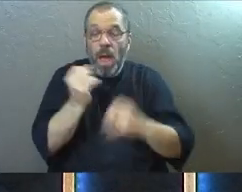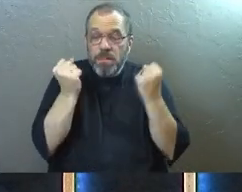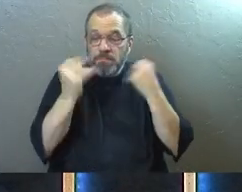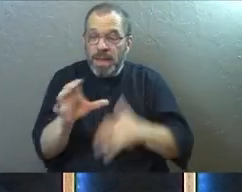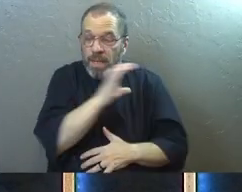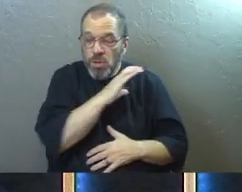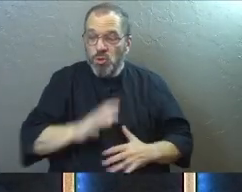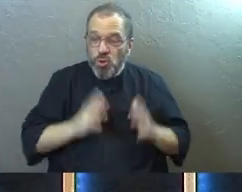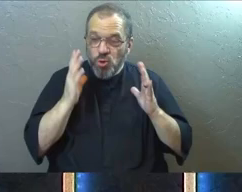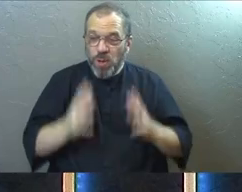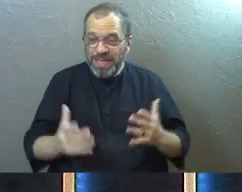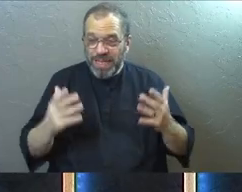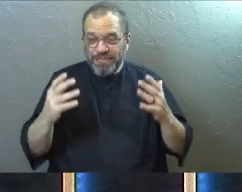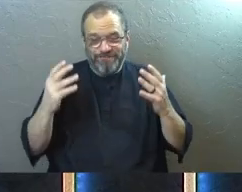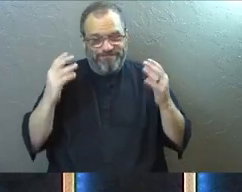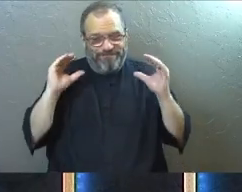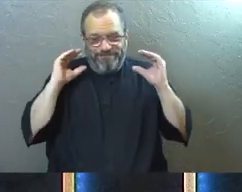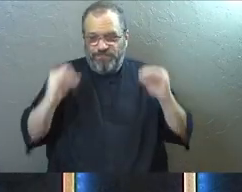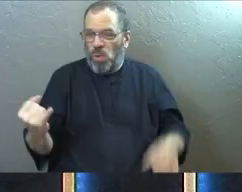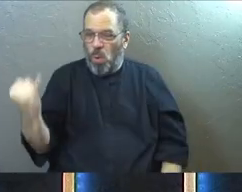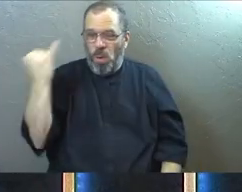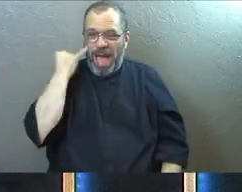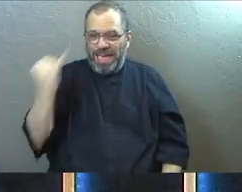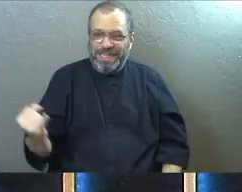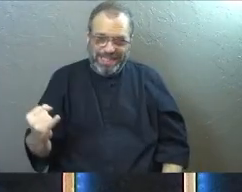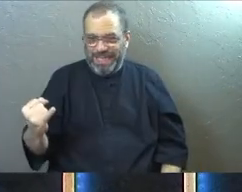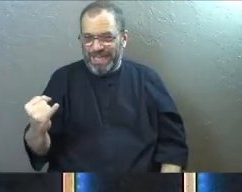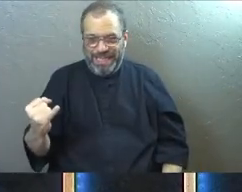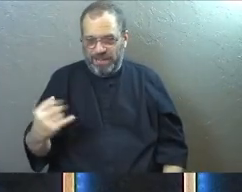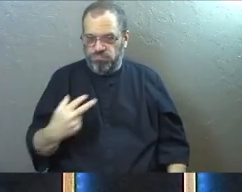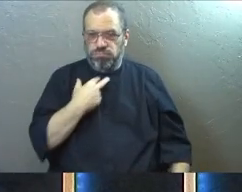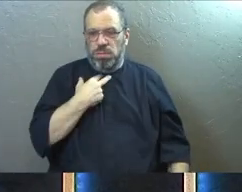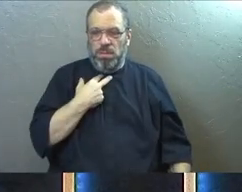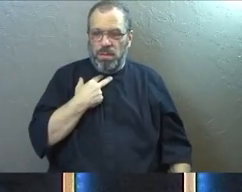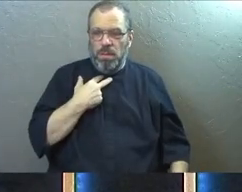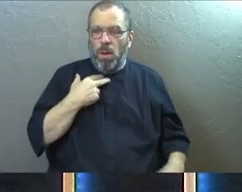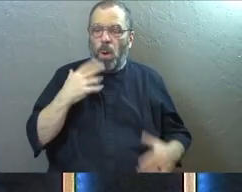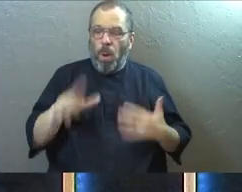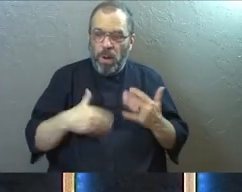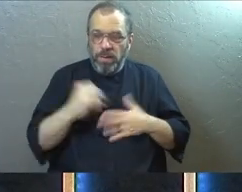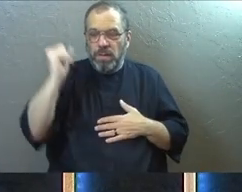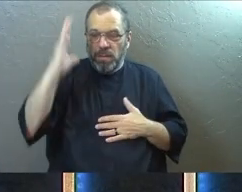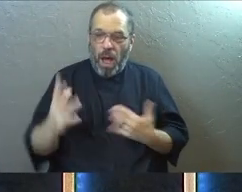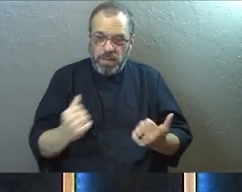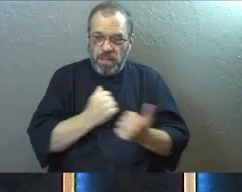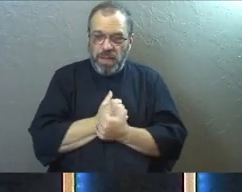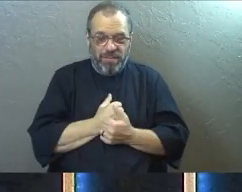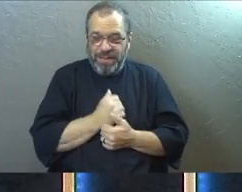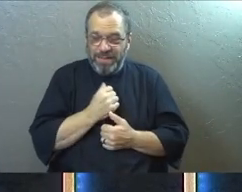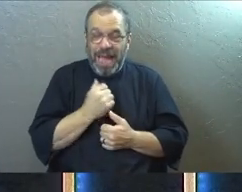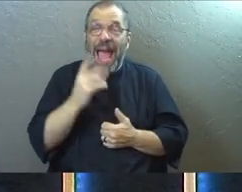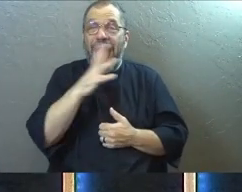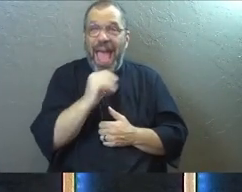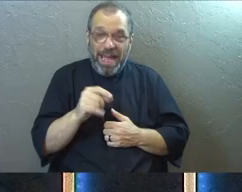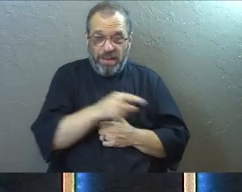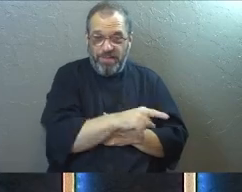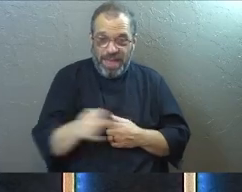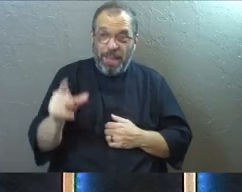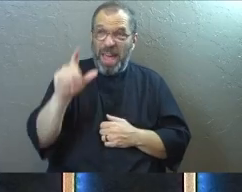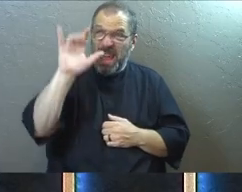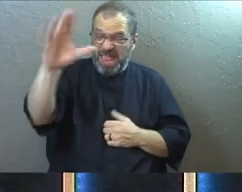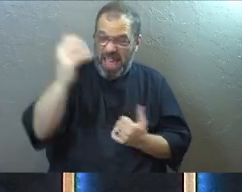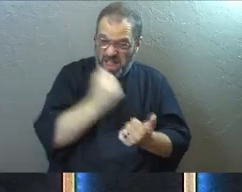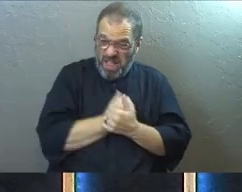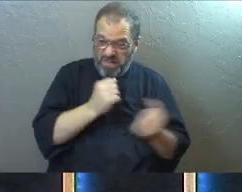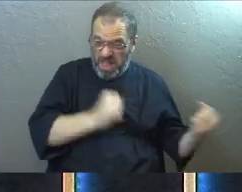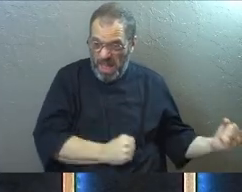many Christians simply have no idea of the staggering immensity of God's love for them and of that love's